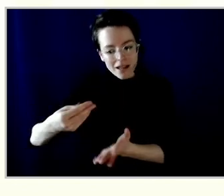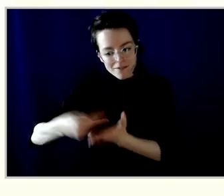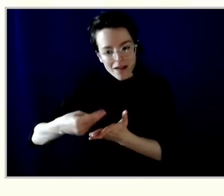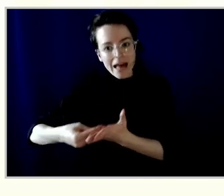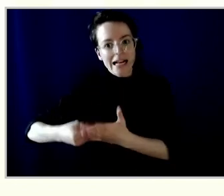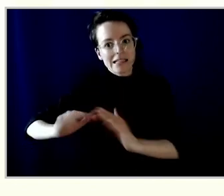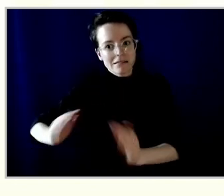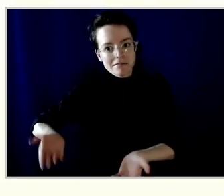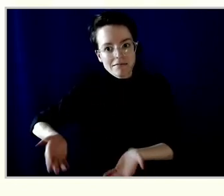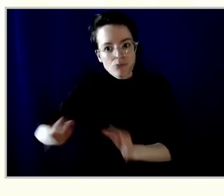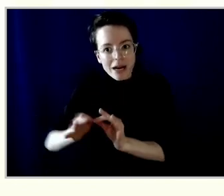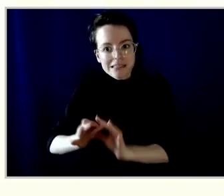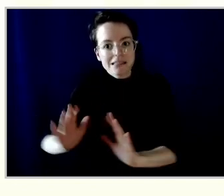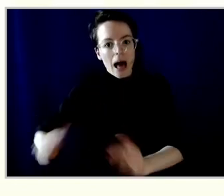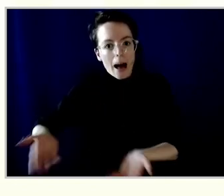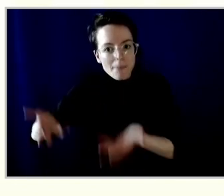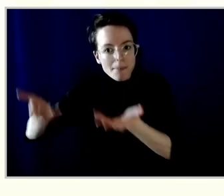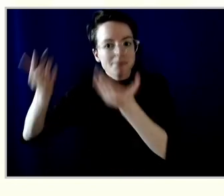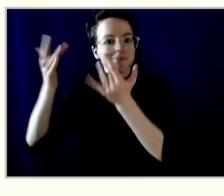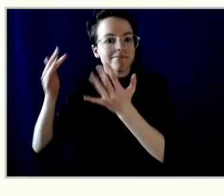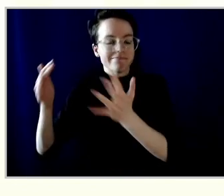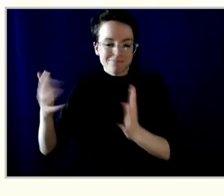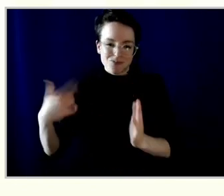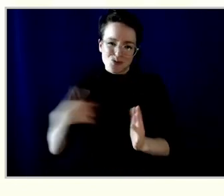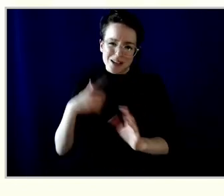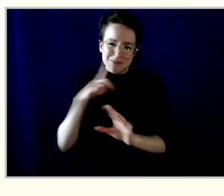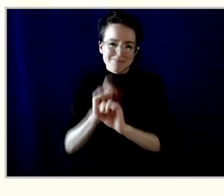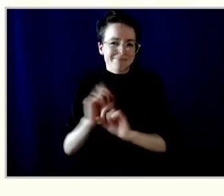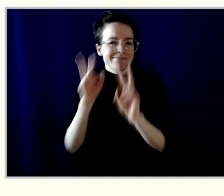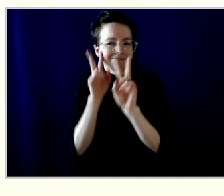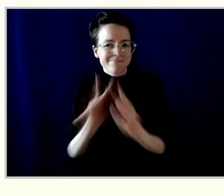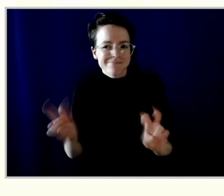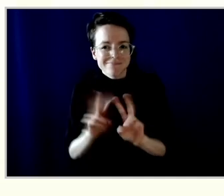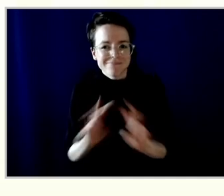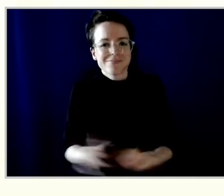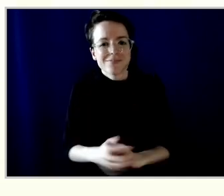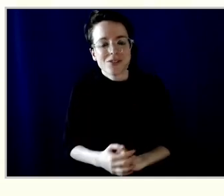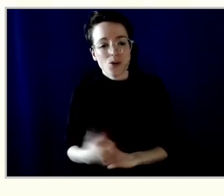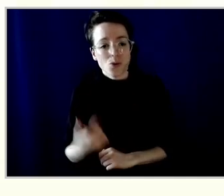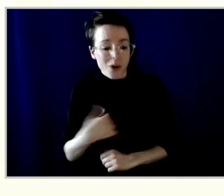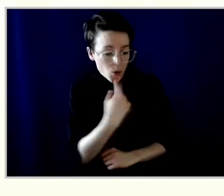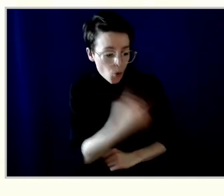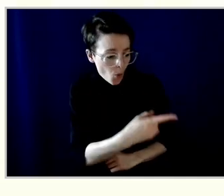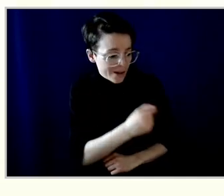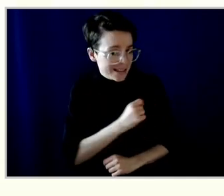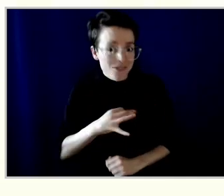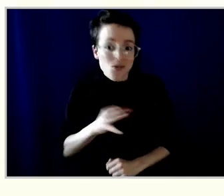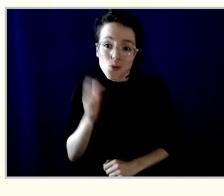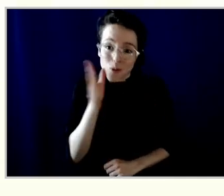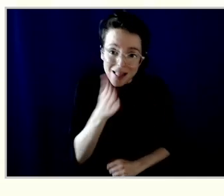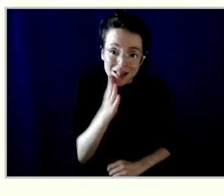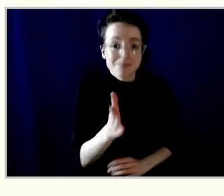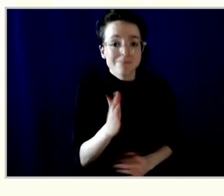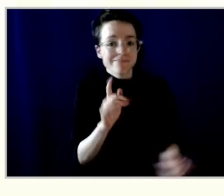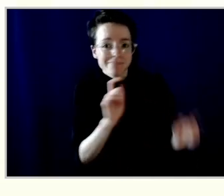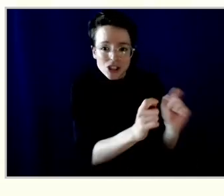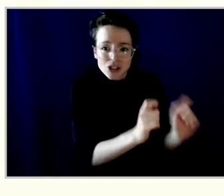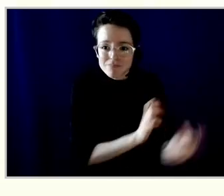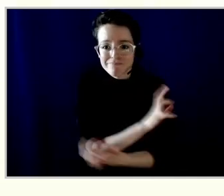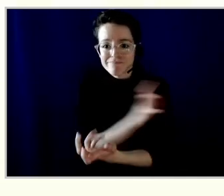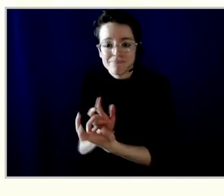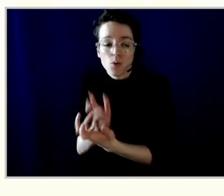we are looking at that. We've told our employees that we're looking at that. We're going to be coming out soon with some adjustments for that. So